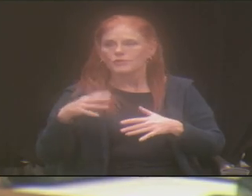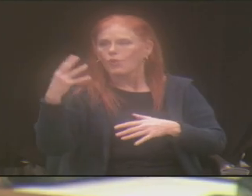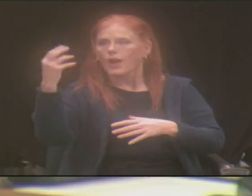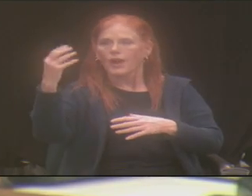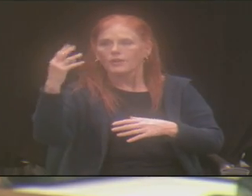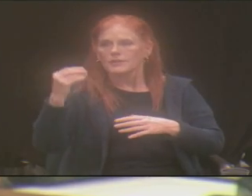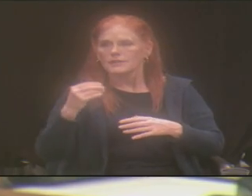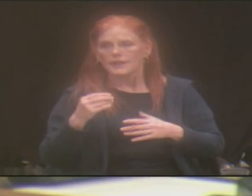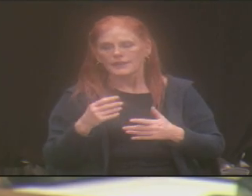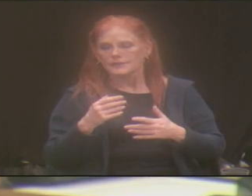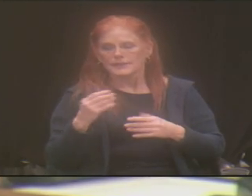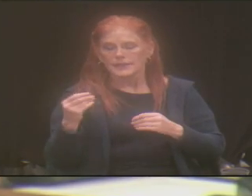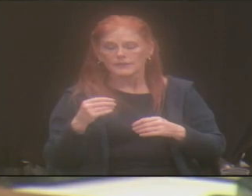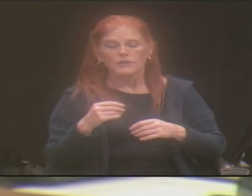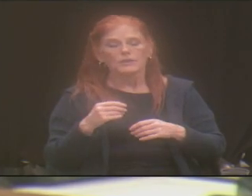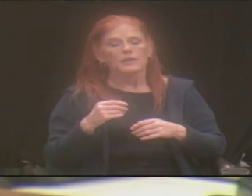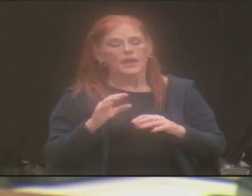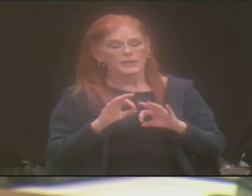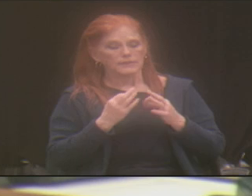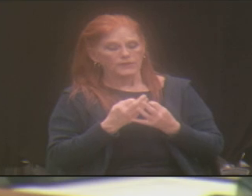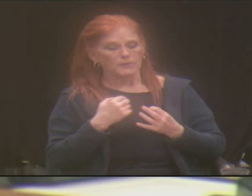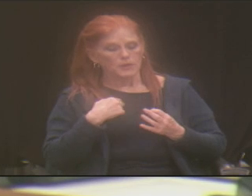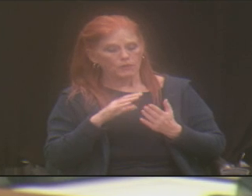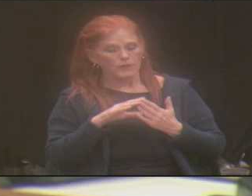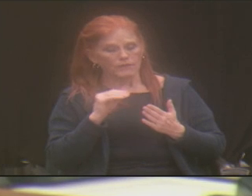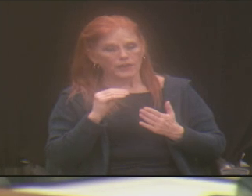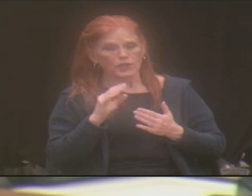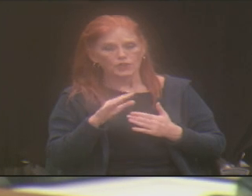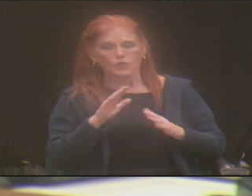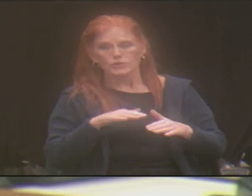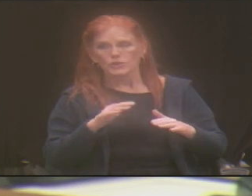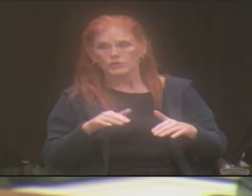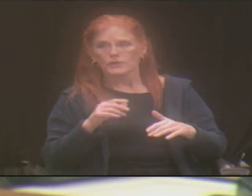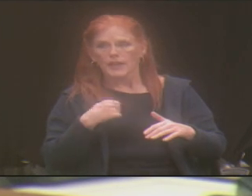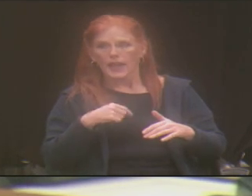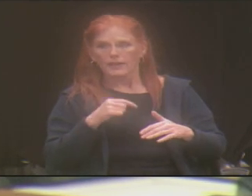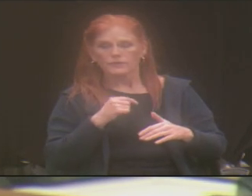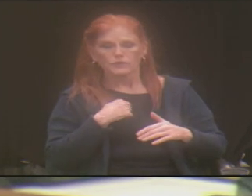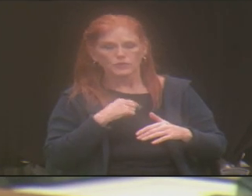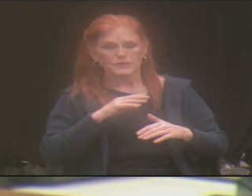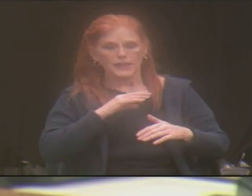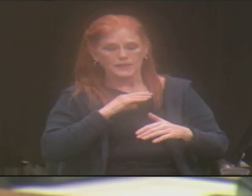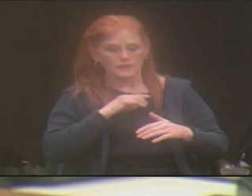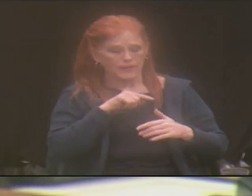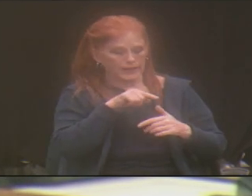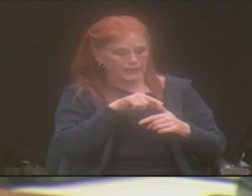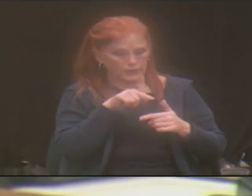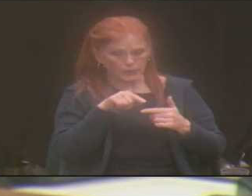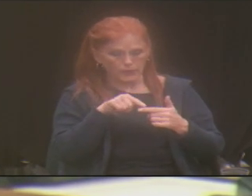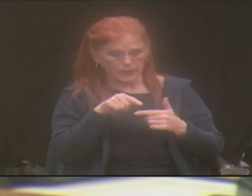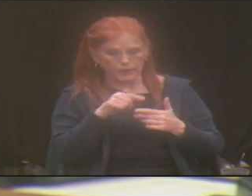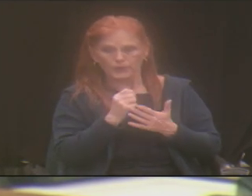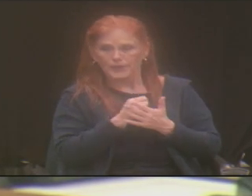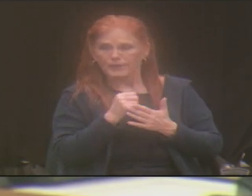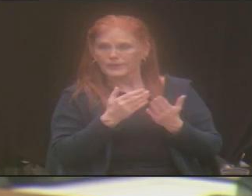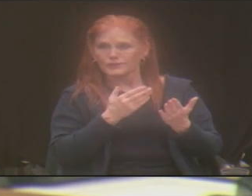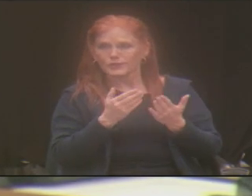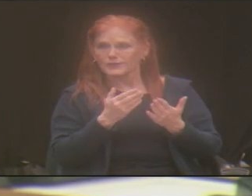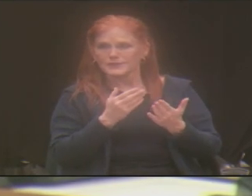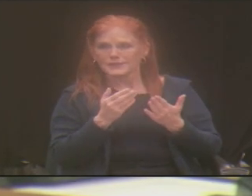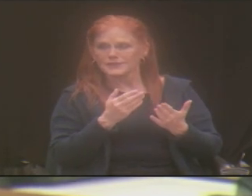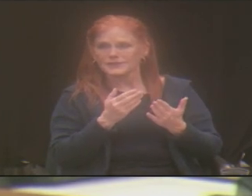what we discovered is your children have to fall between here and here in order to get those services.